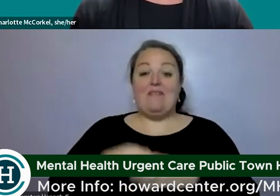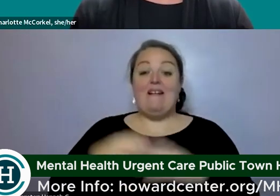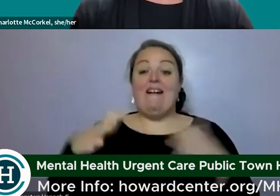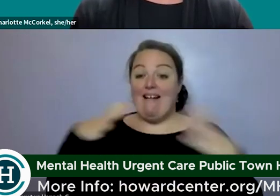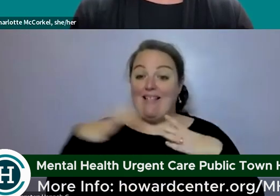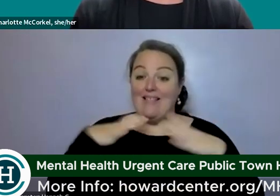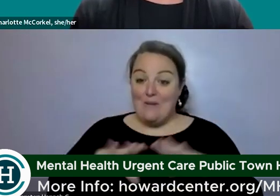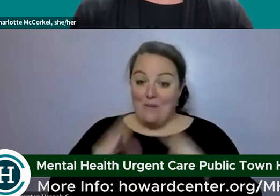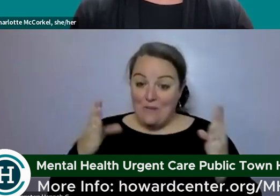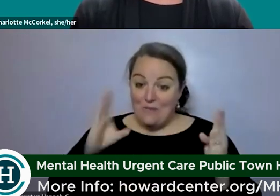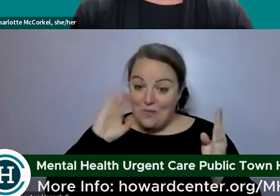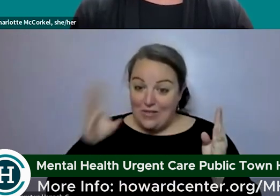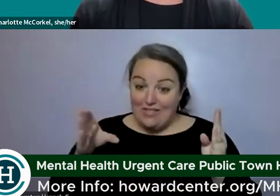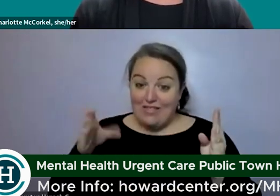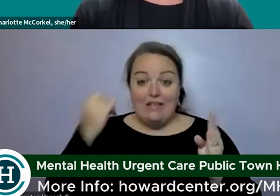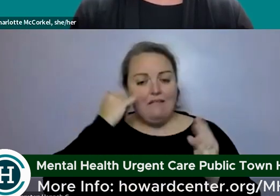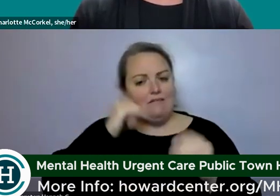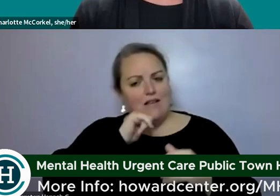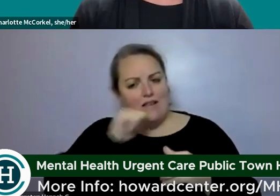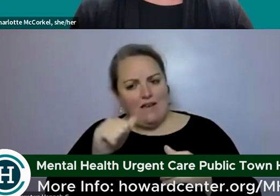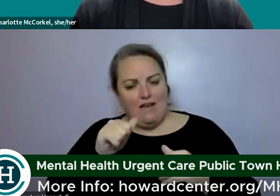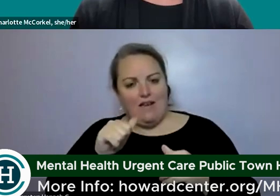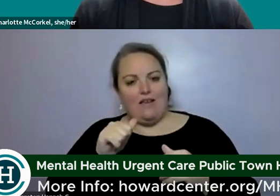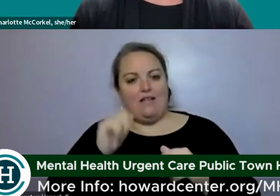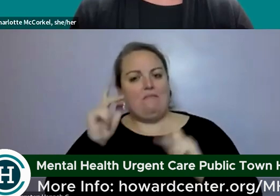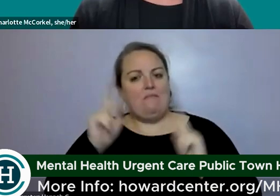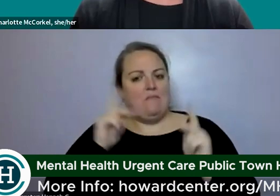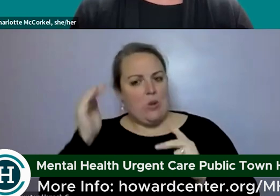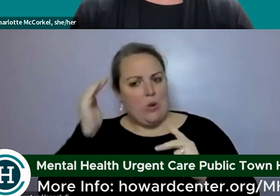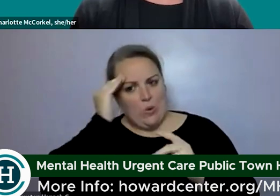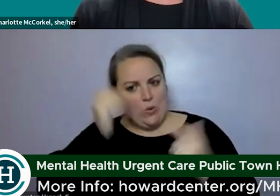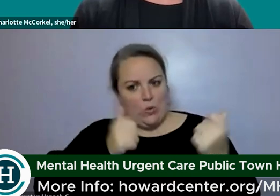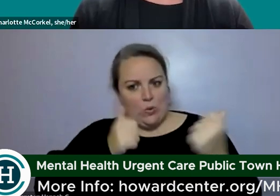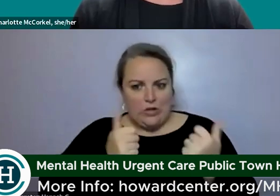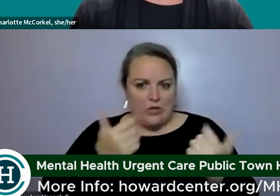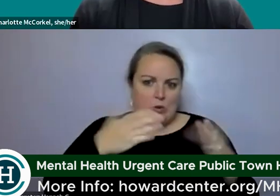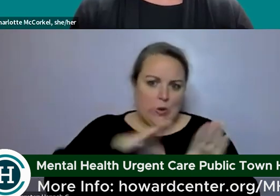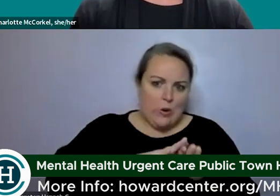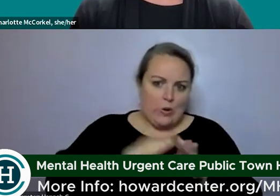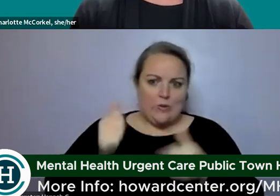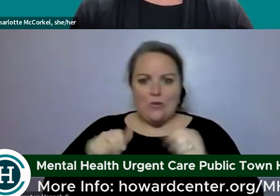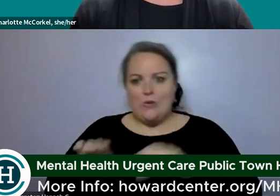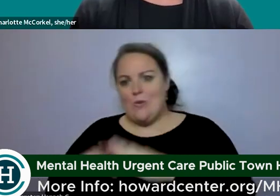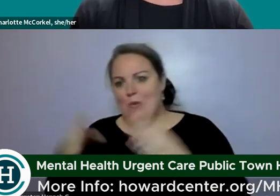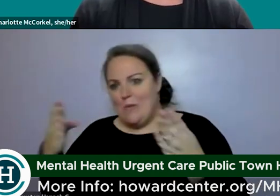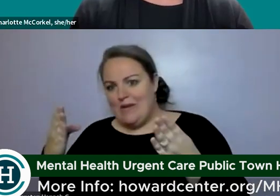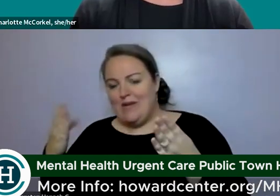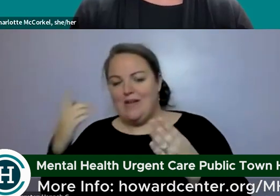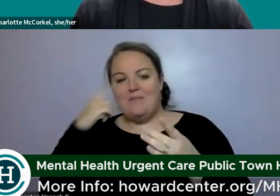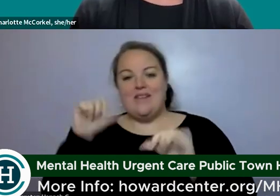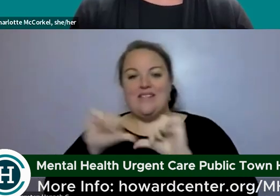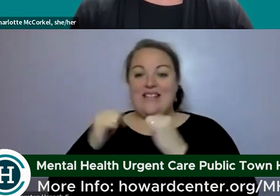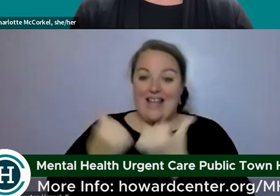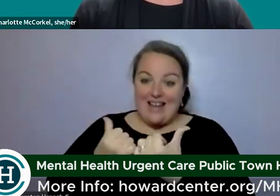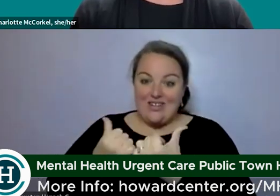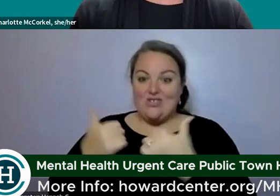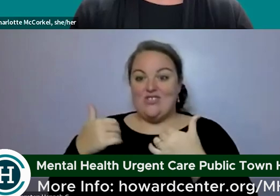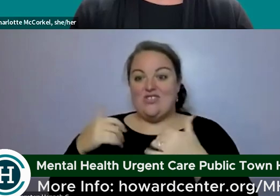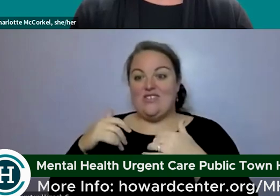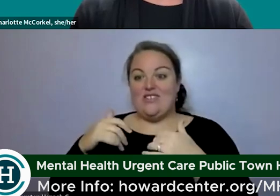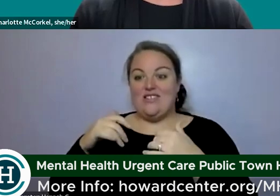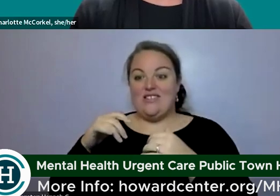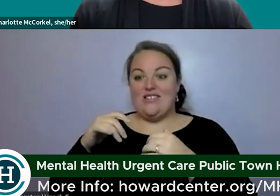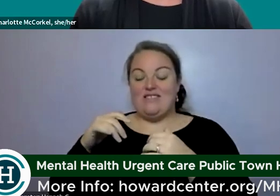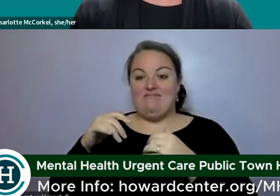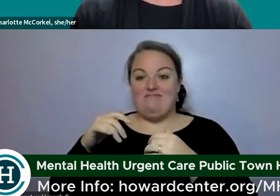holidays and if not how will people know what days you are closed given different agencies observing different holidays